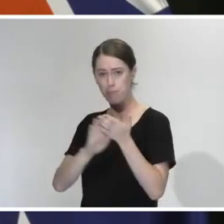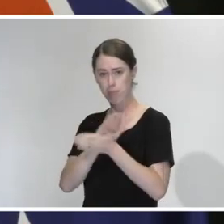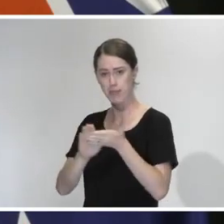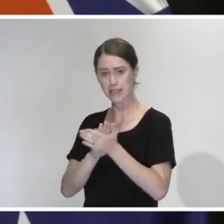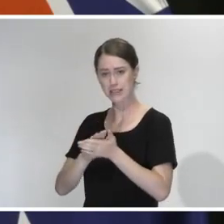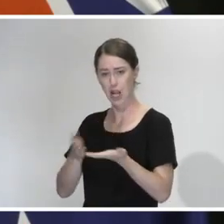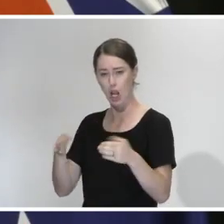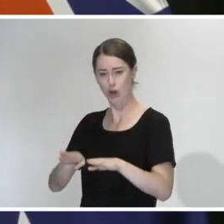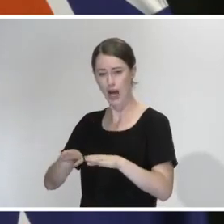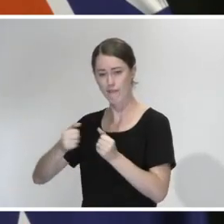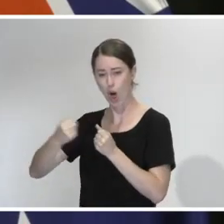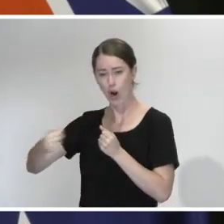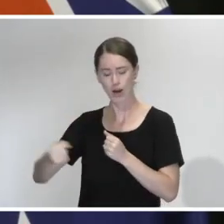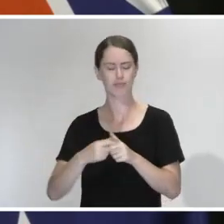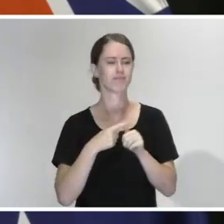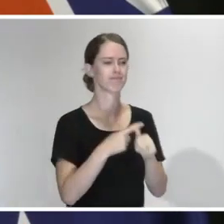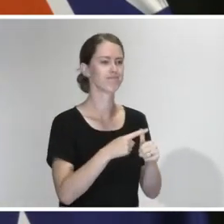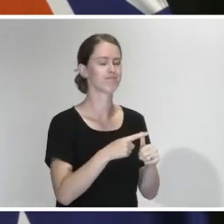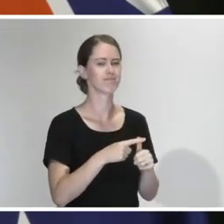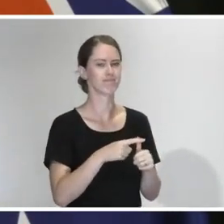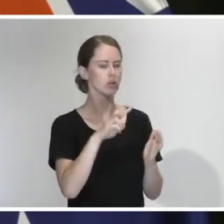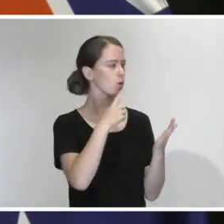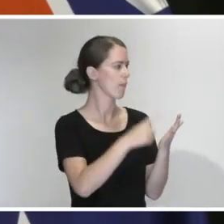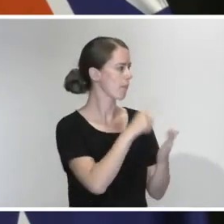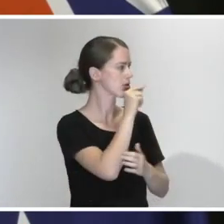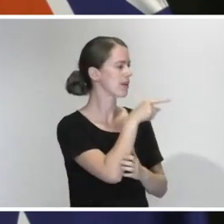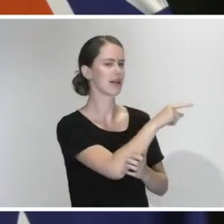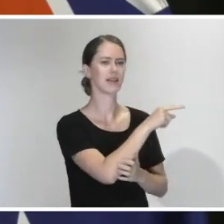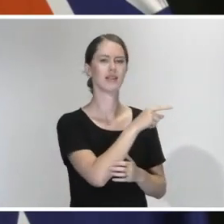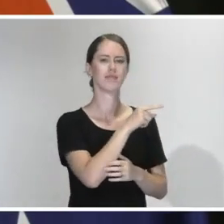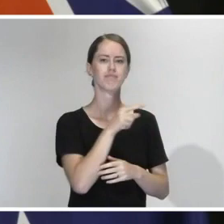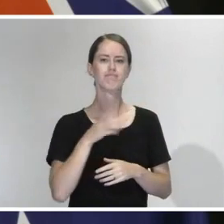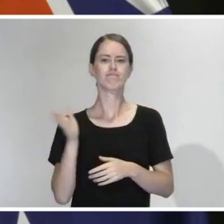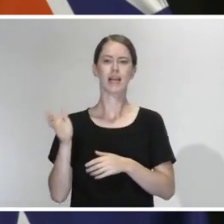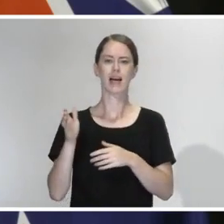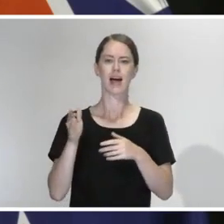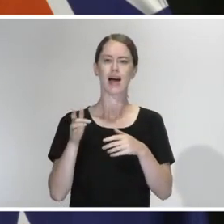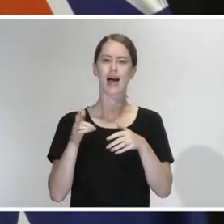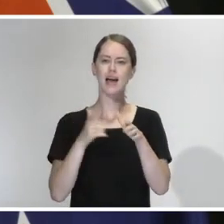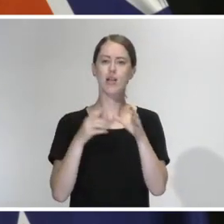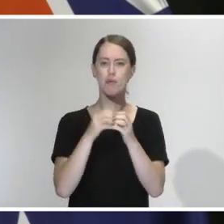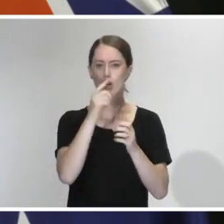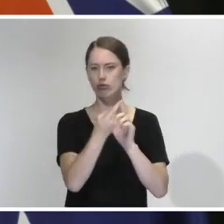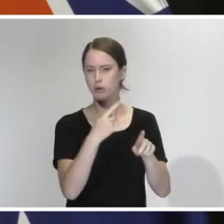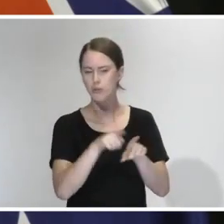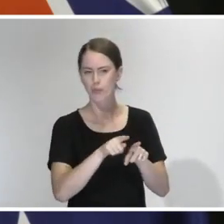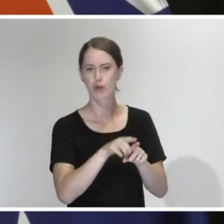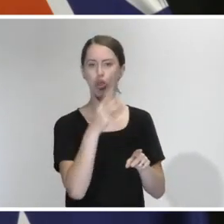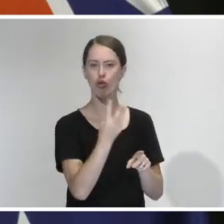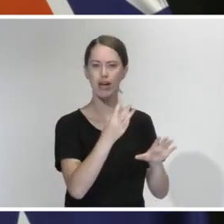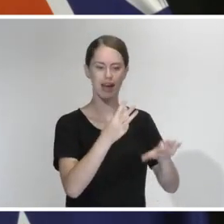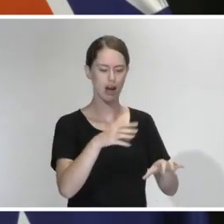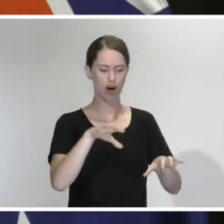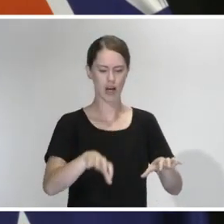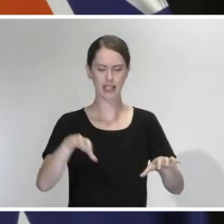see those comments. And I think you've always would have heard me say, and perhaps the Director General will have a comment on this too, that there are those three areas